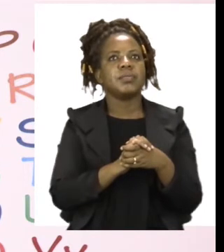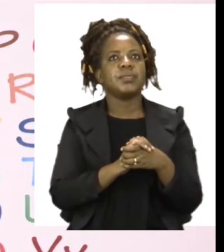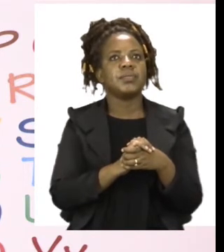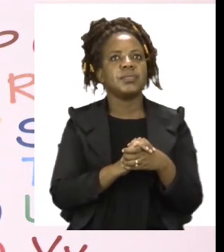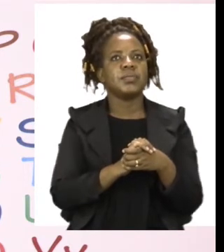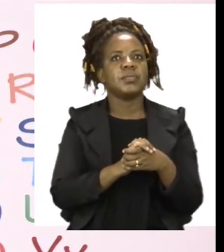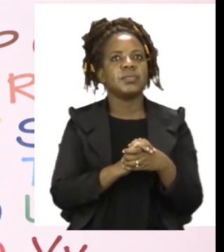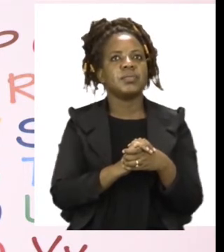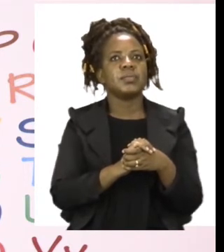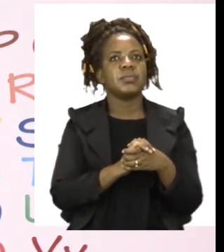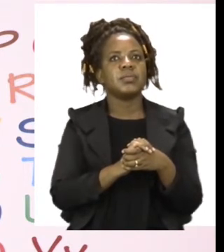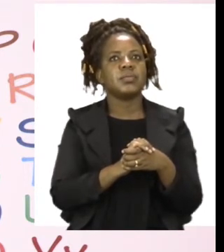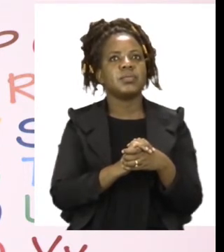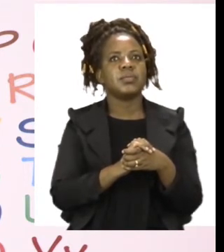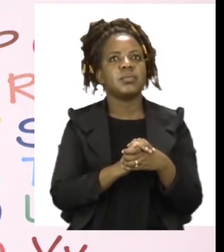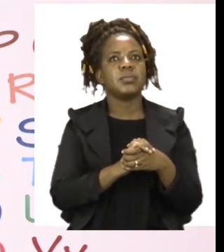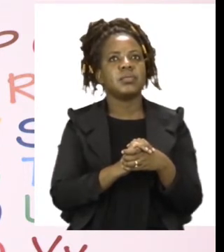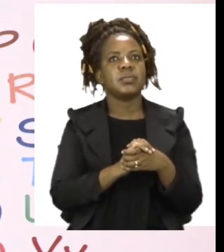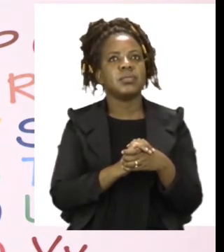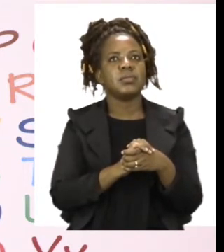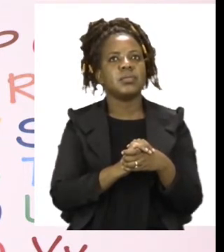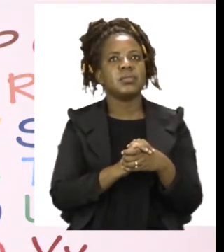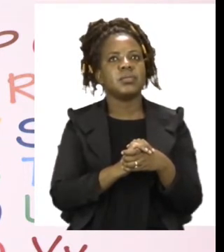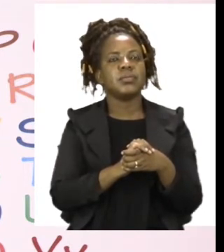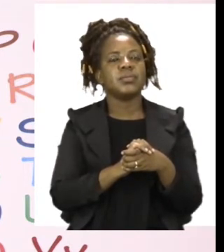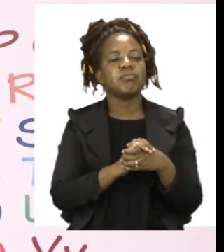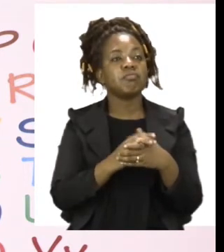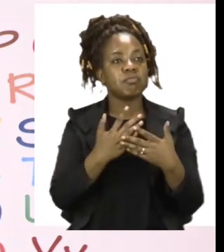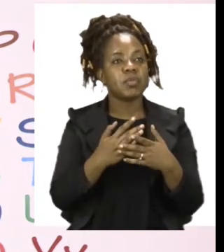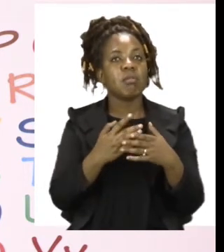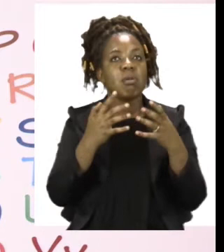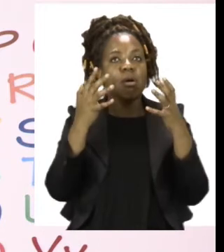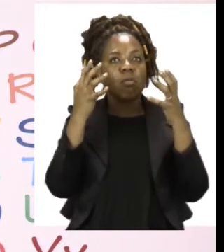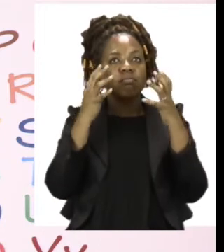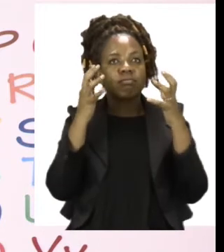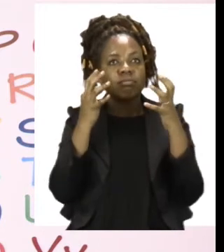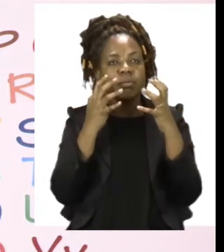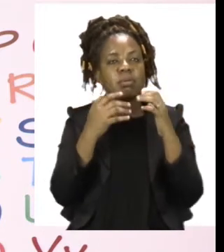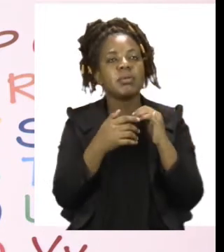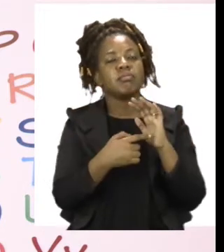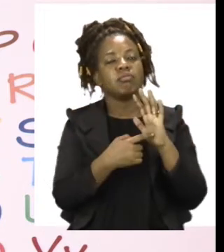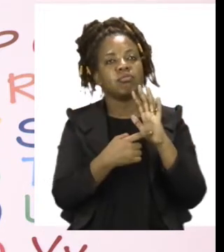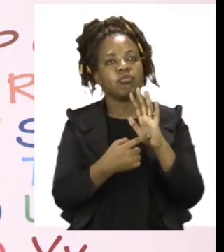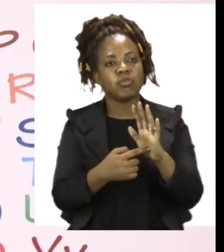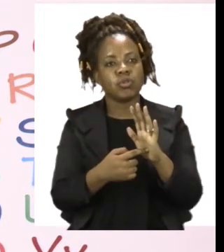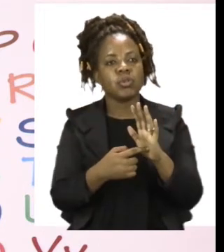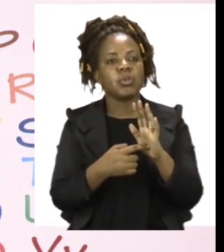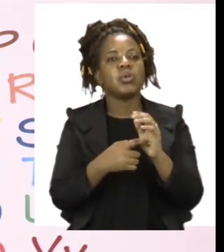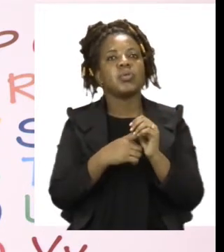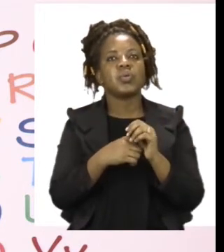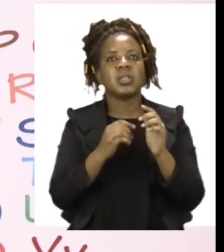us what the preposition actually shows. Remember we are trying to find out where something